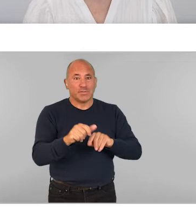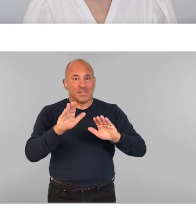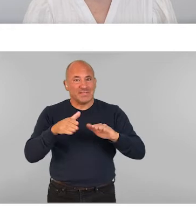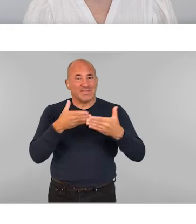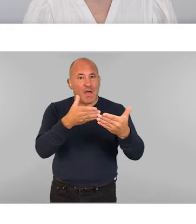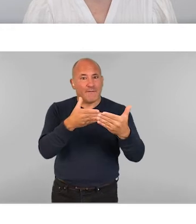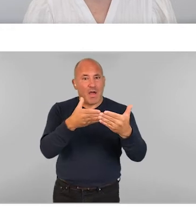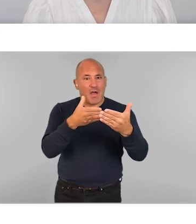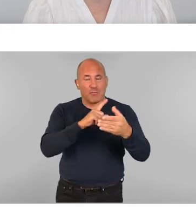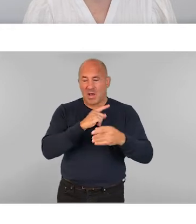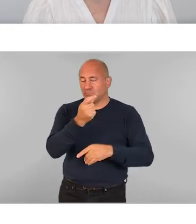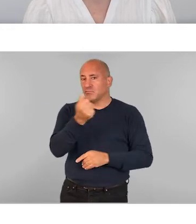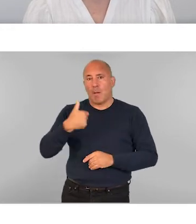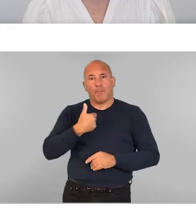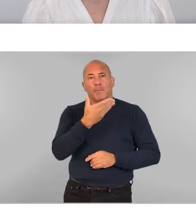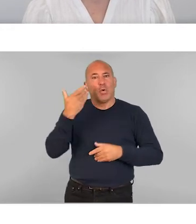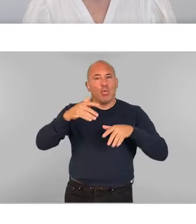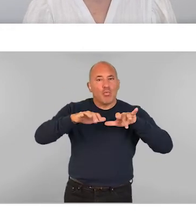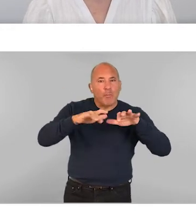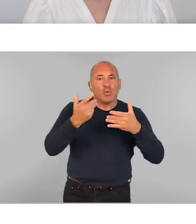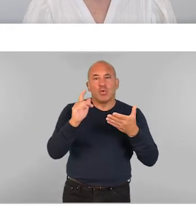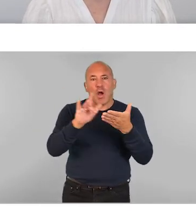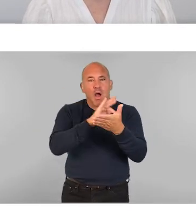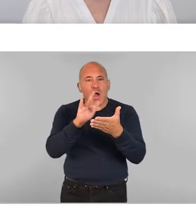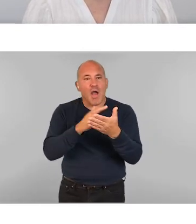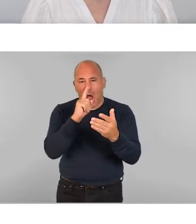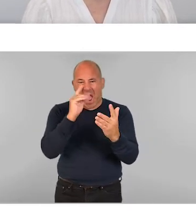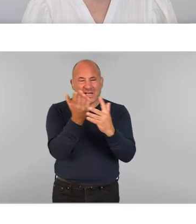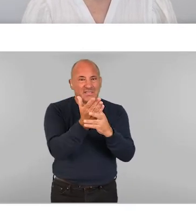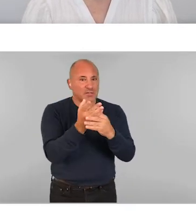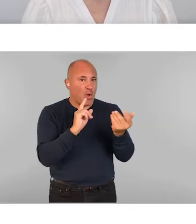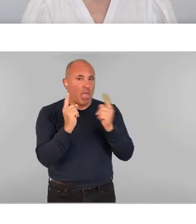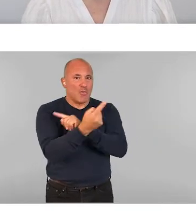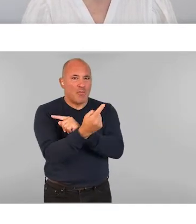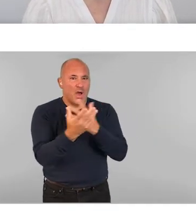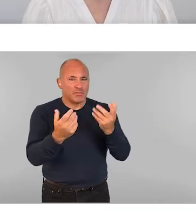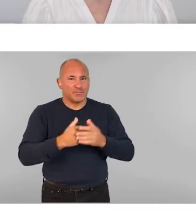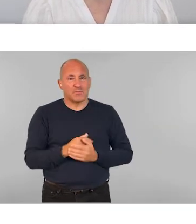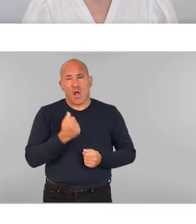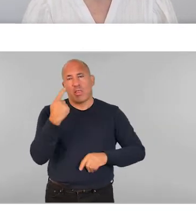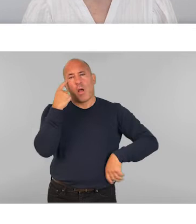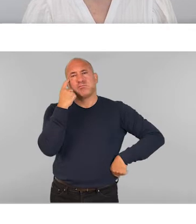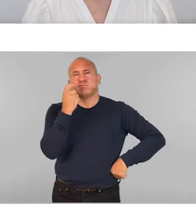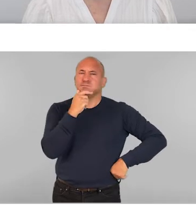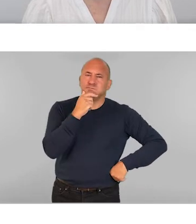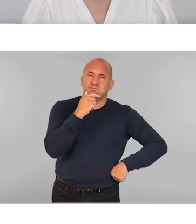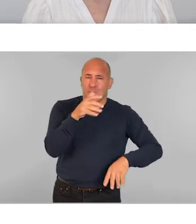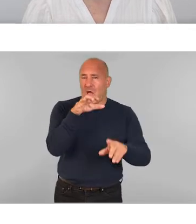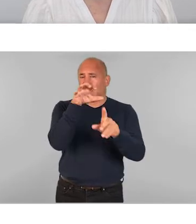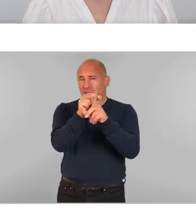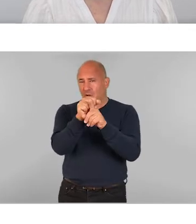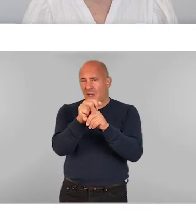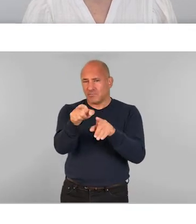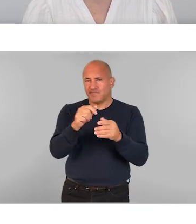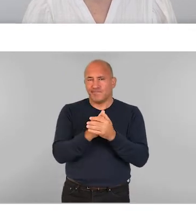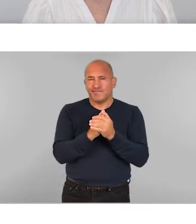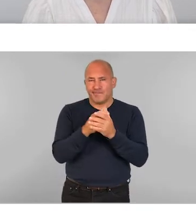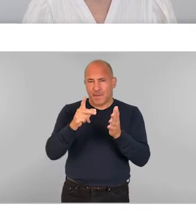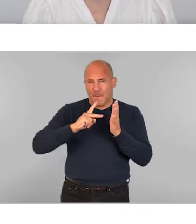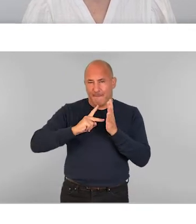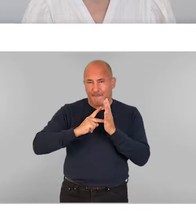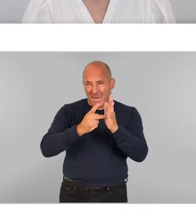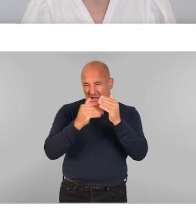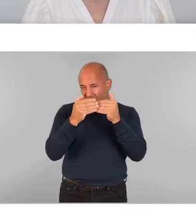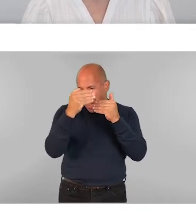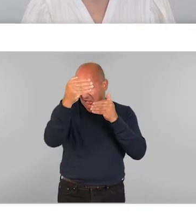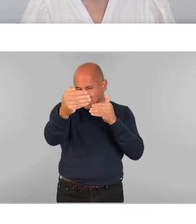those who do not have digital access and vice versa? Another valuable consideration was identified as the importance of being able to plan ahead